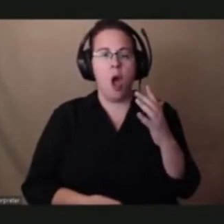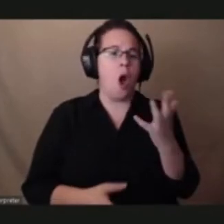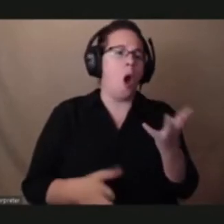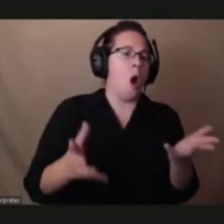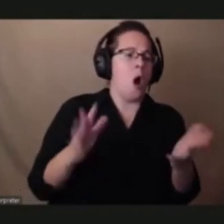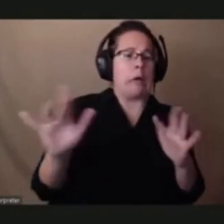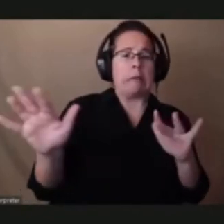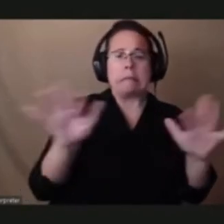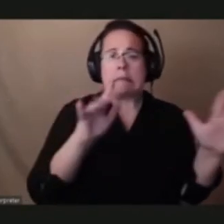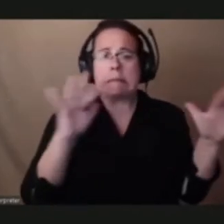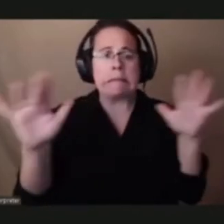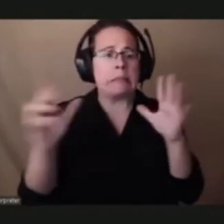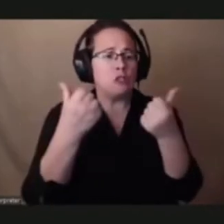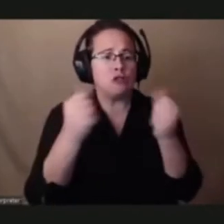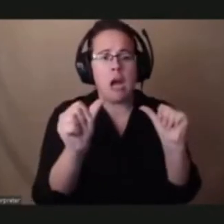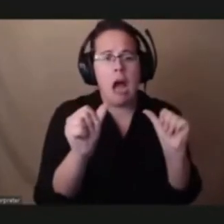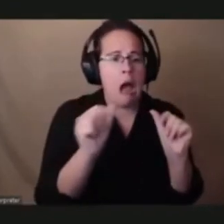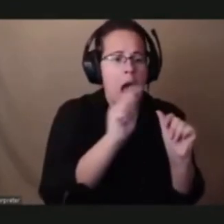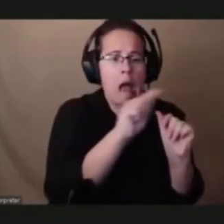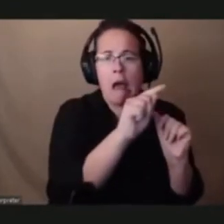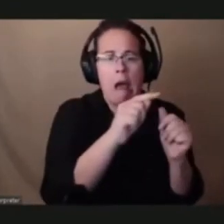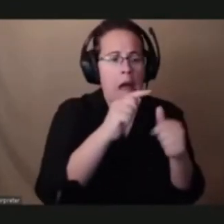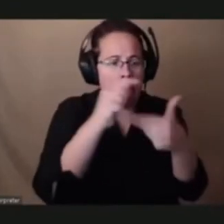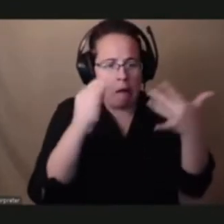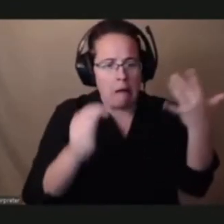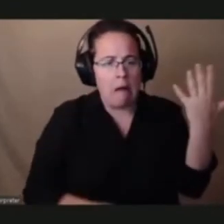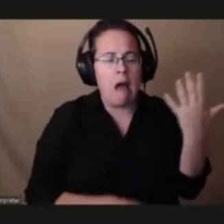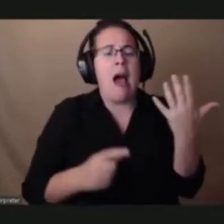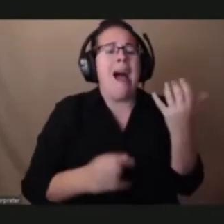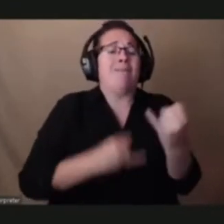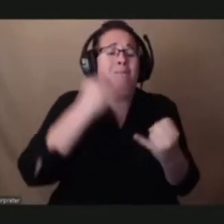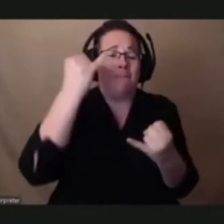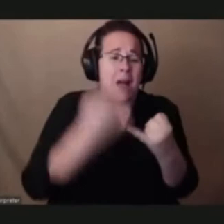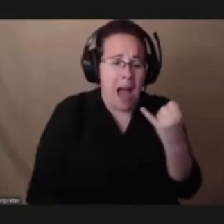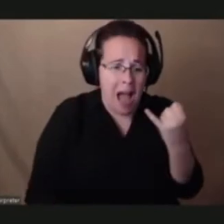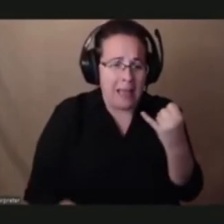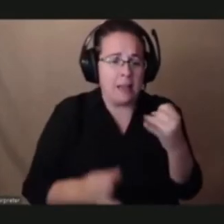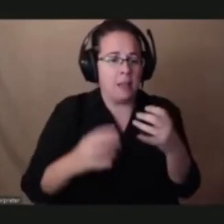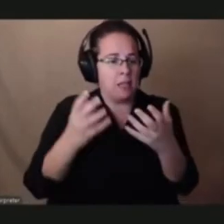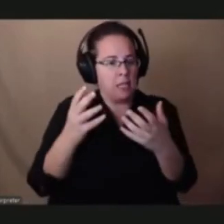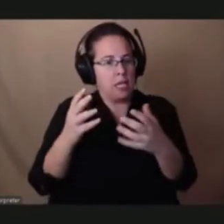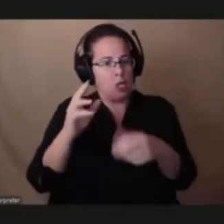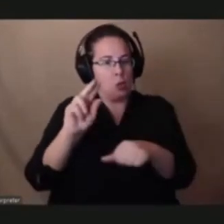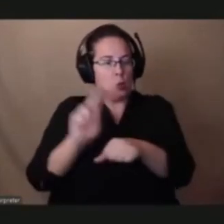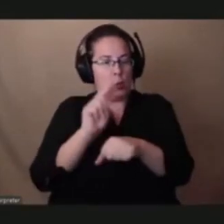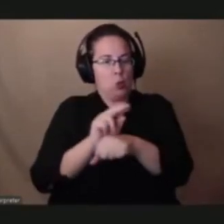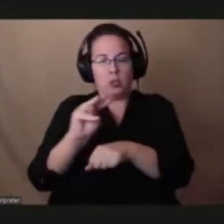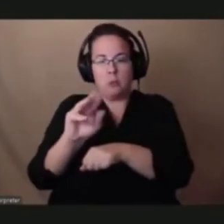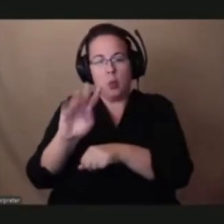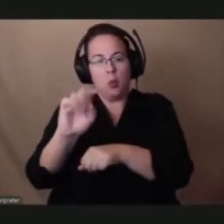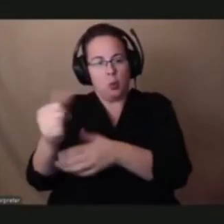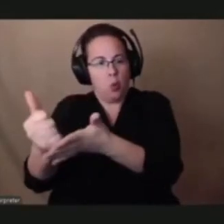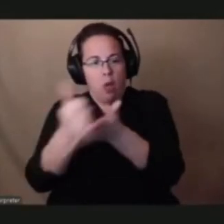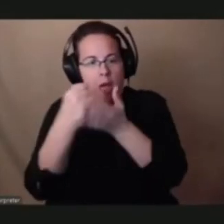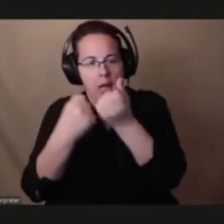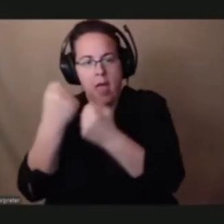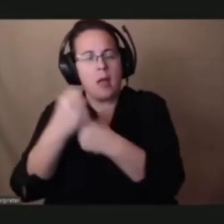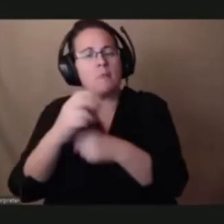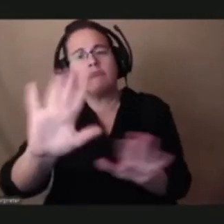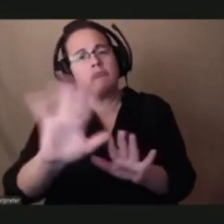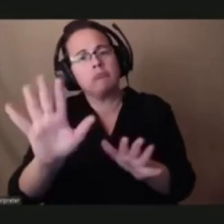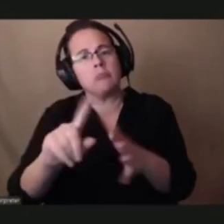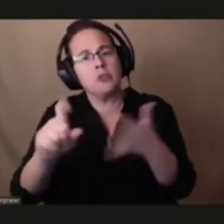extended. But we should formalize what is now going on informally and have coordination in advance,